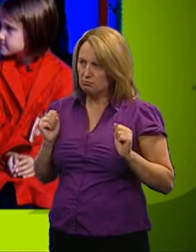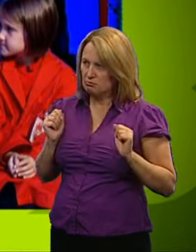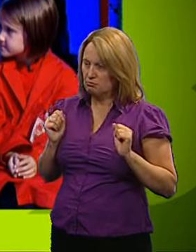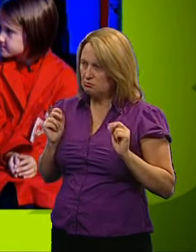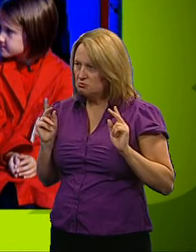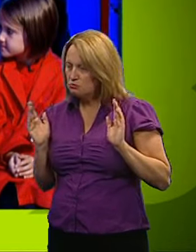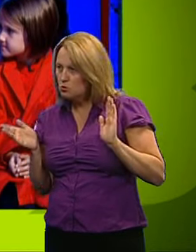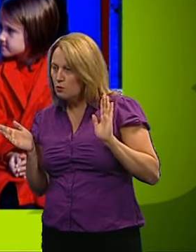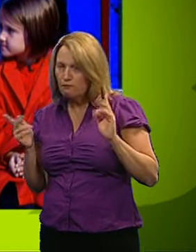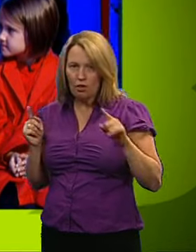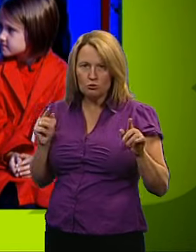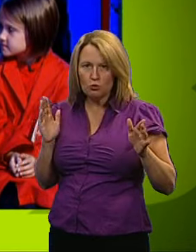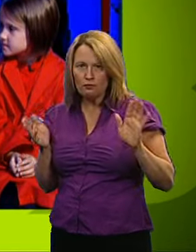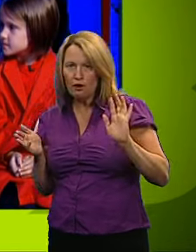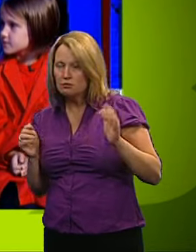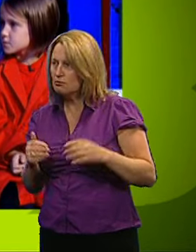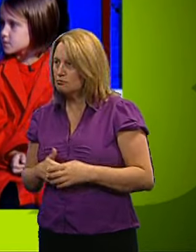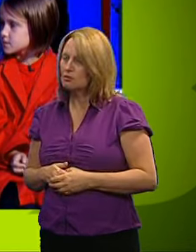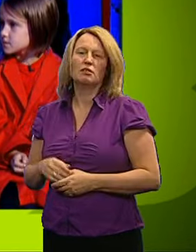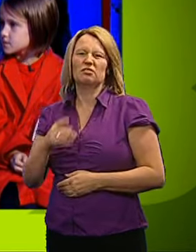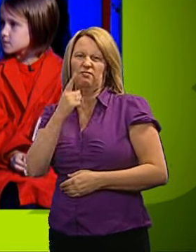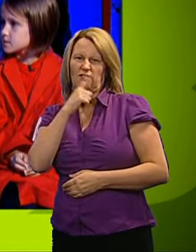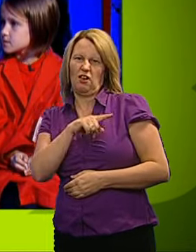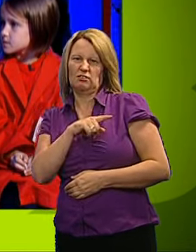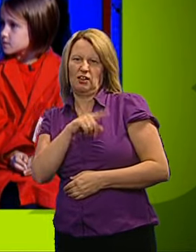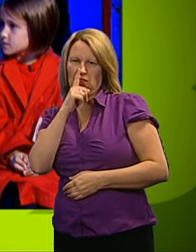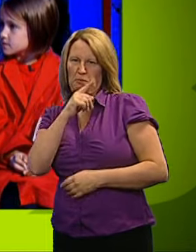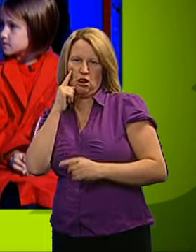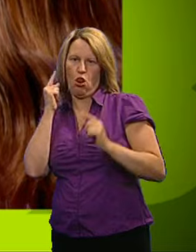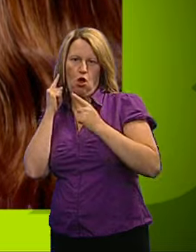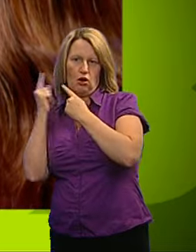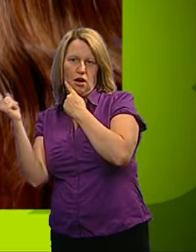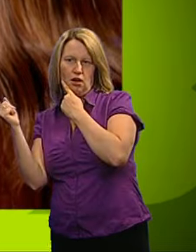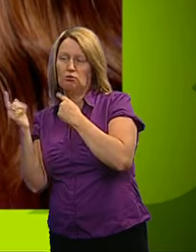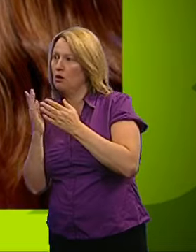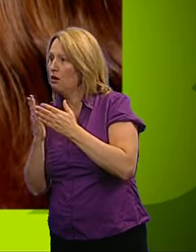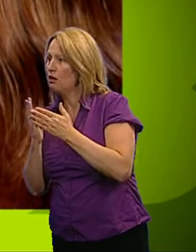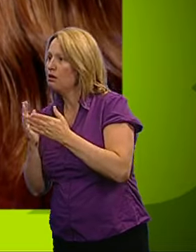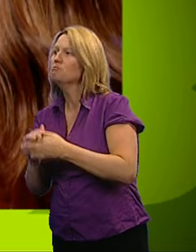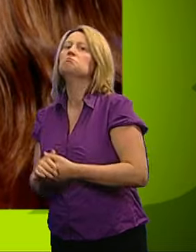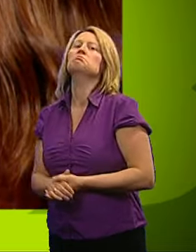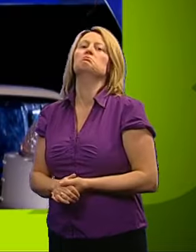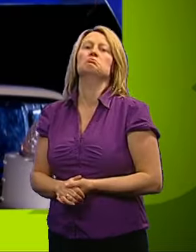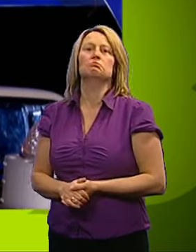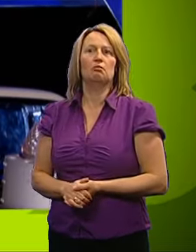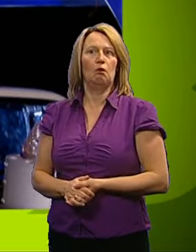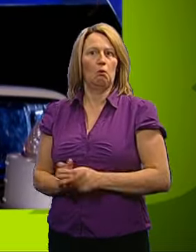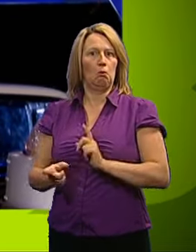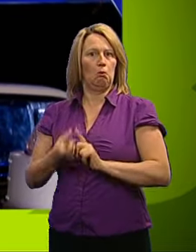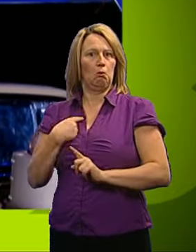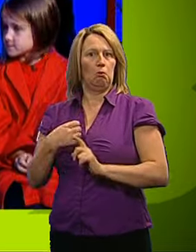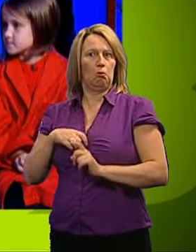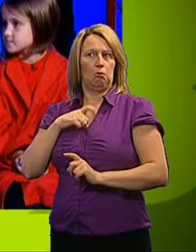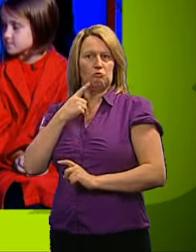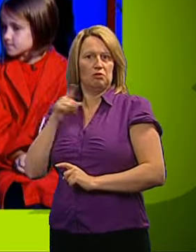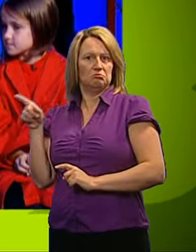What do you think? Is it true or false? We think it's false because we think it might be longer. Really? Yeah. That's a confident answer